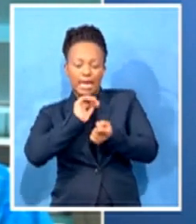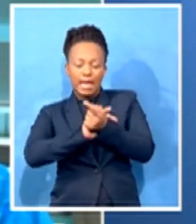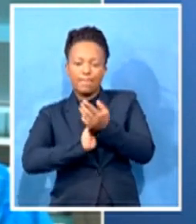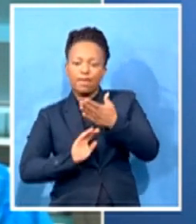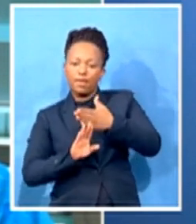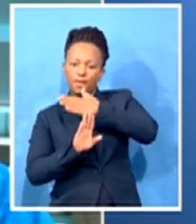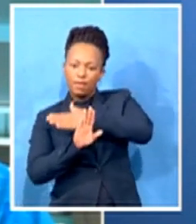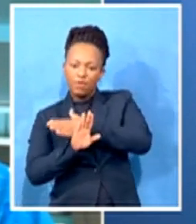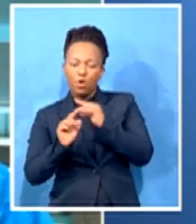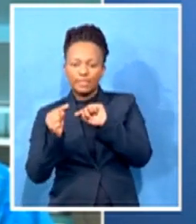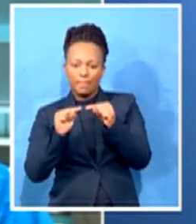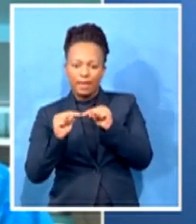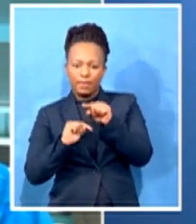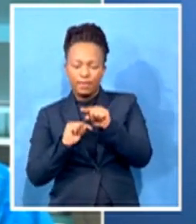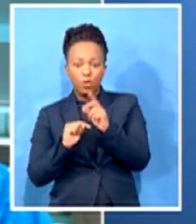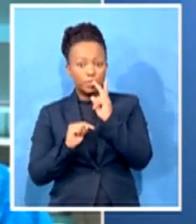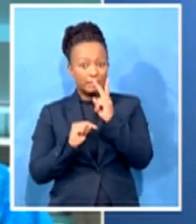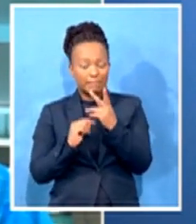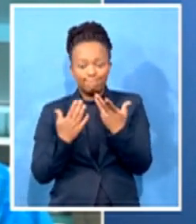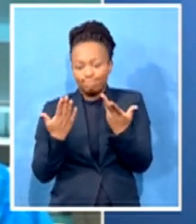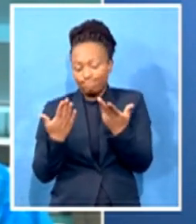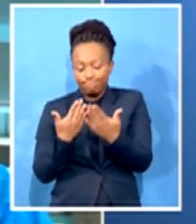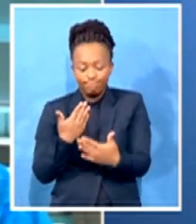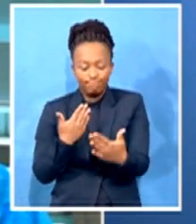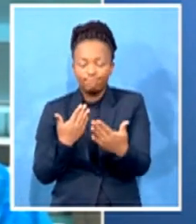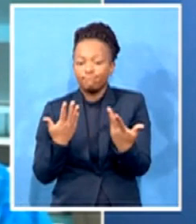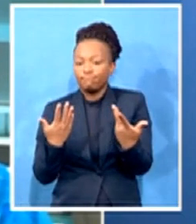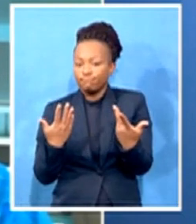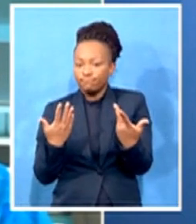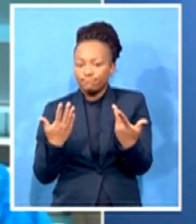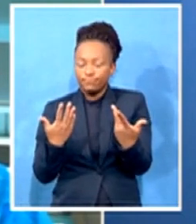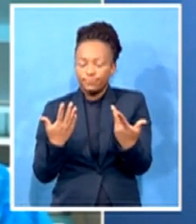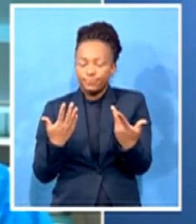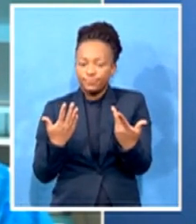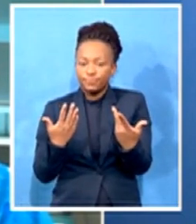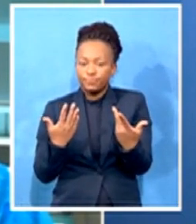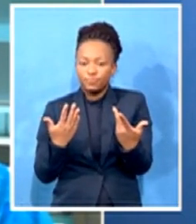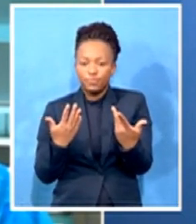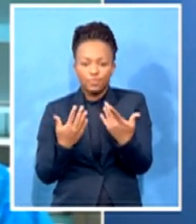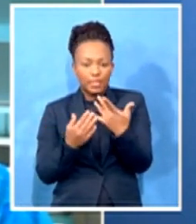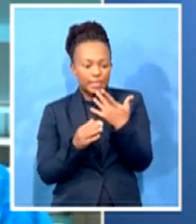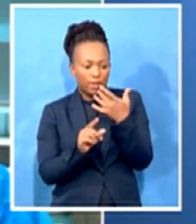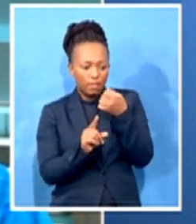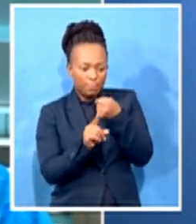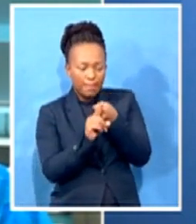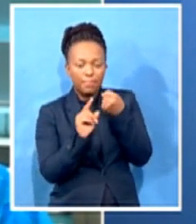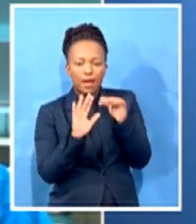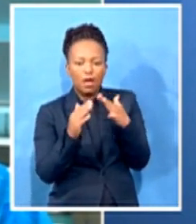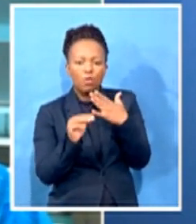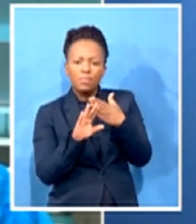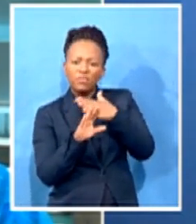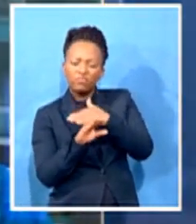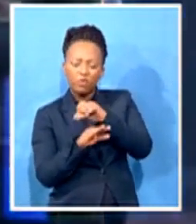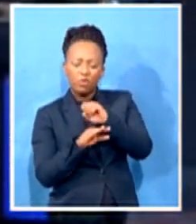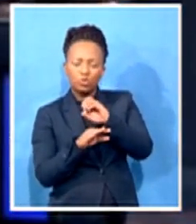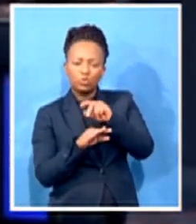of course, what what the implications, as Sophie was mentioning. There is a 25th Amendment under the U